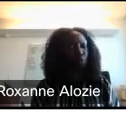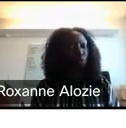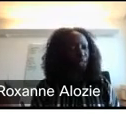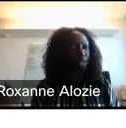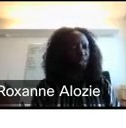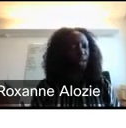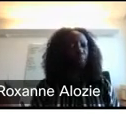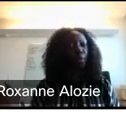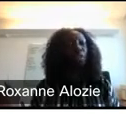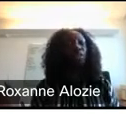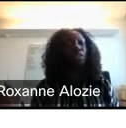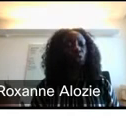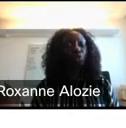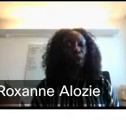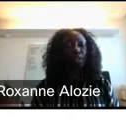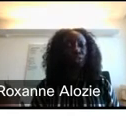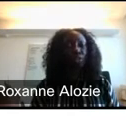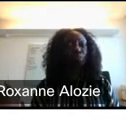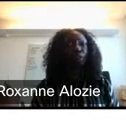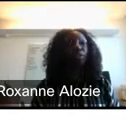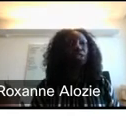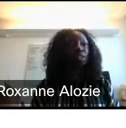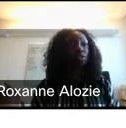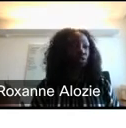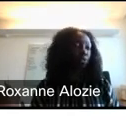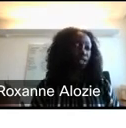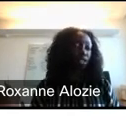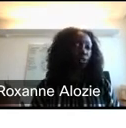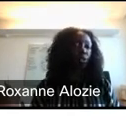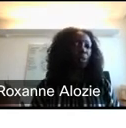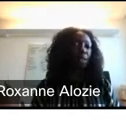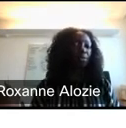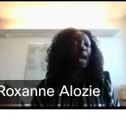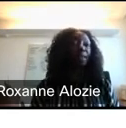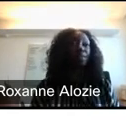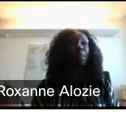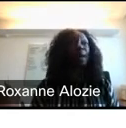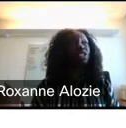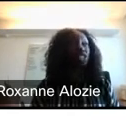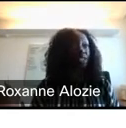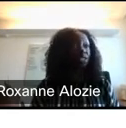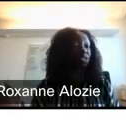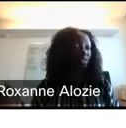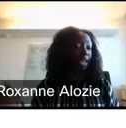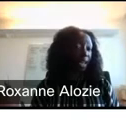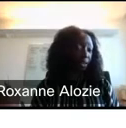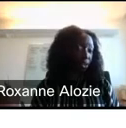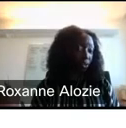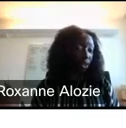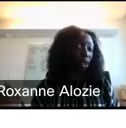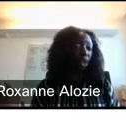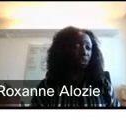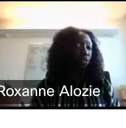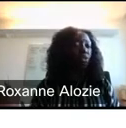work through the process. But one of the things we try to do is prioritize those projects that we believe have the best chances of getting